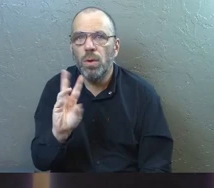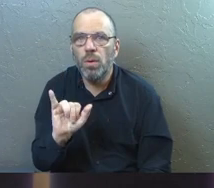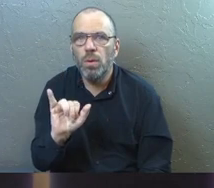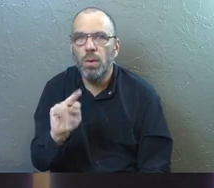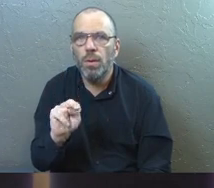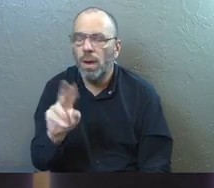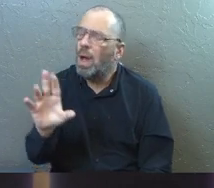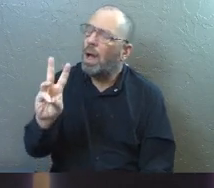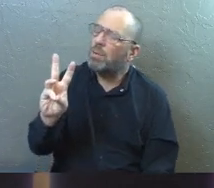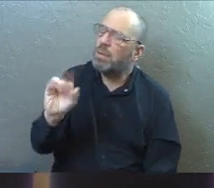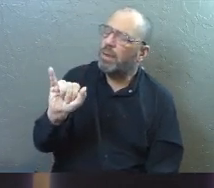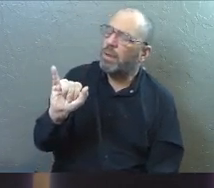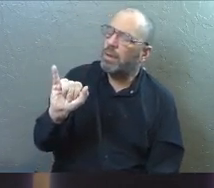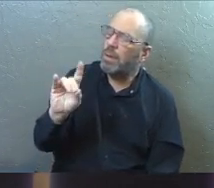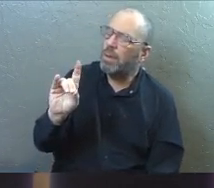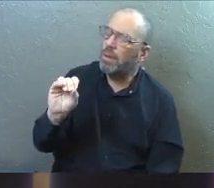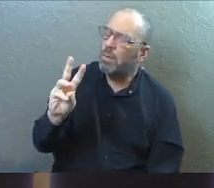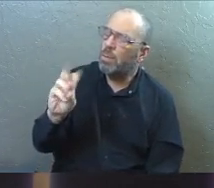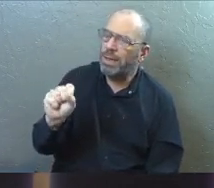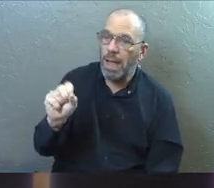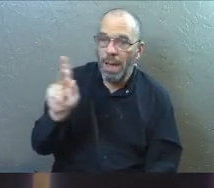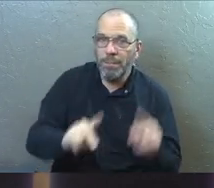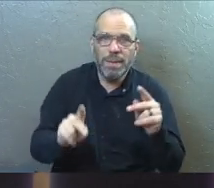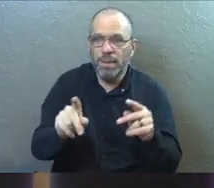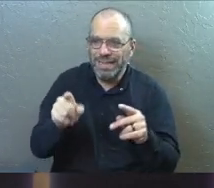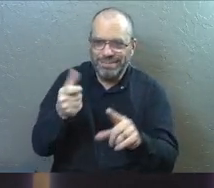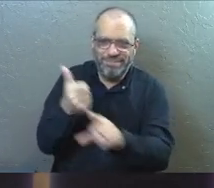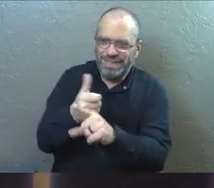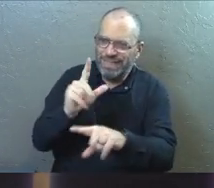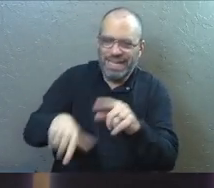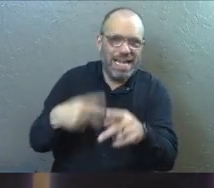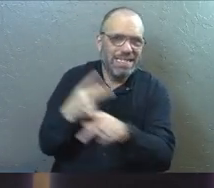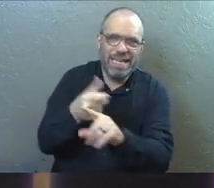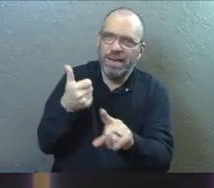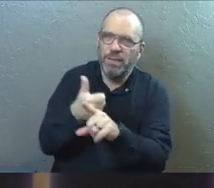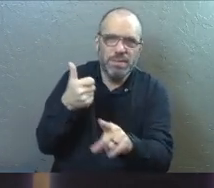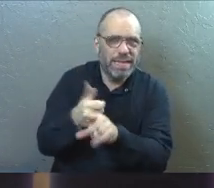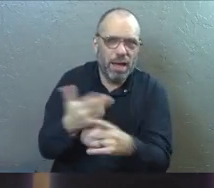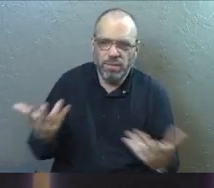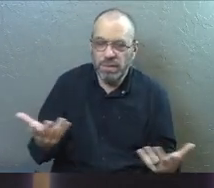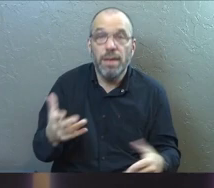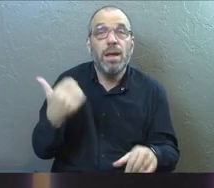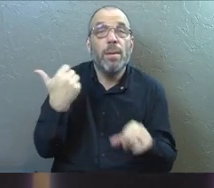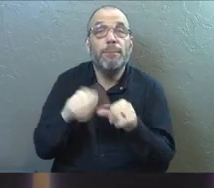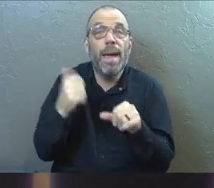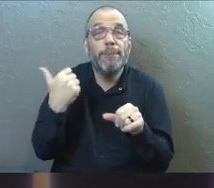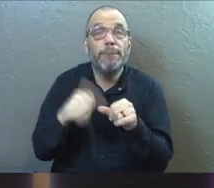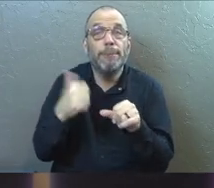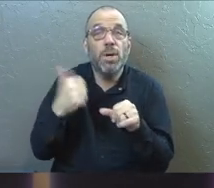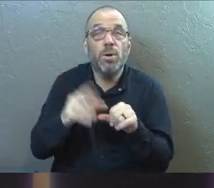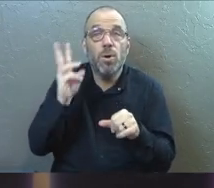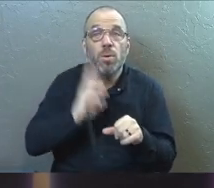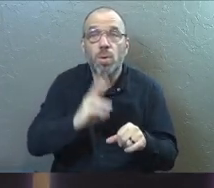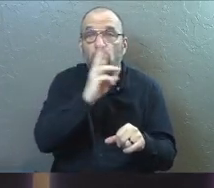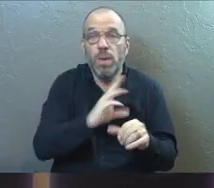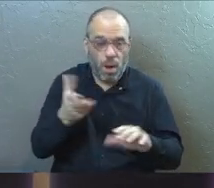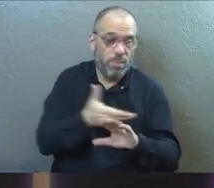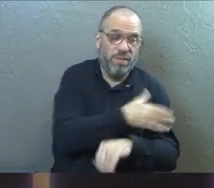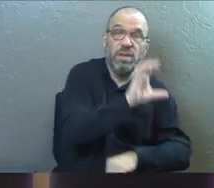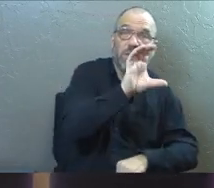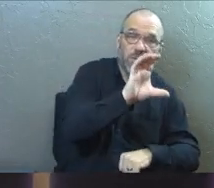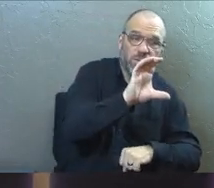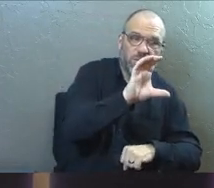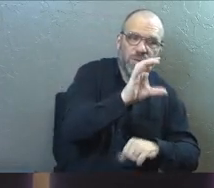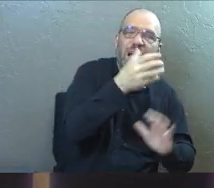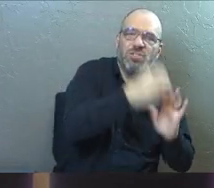They've got people in the church who are in need, who can't totally take care of themselves. And if you remember from the previous chapters, there's a